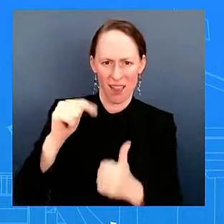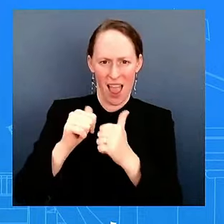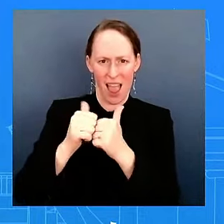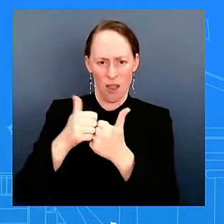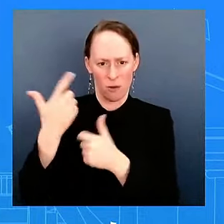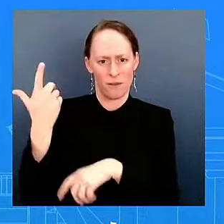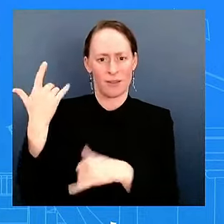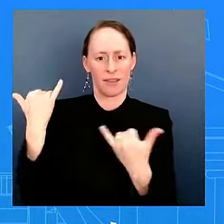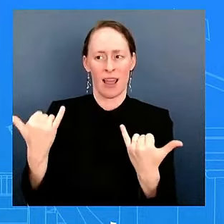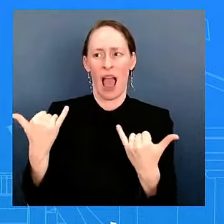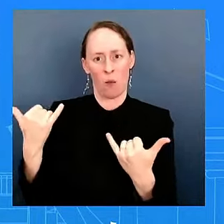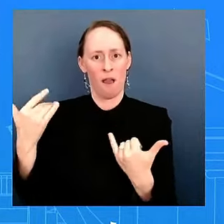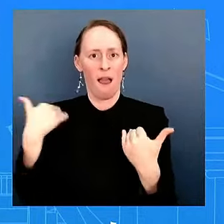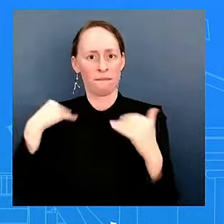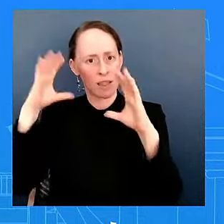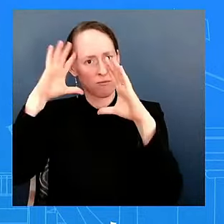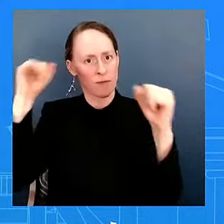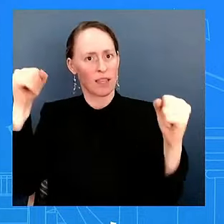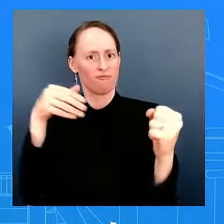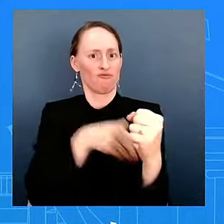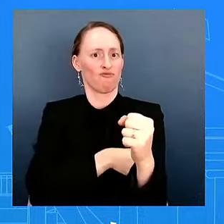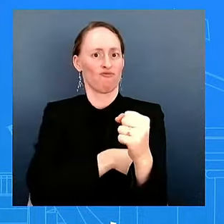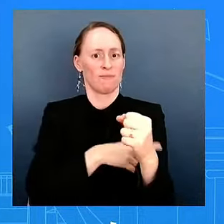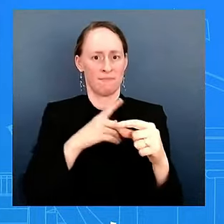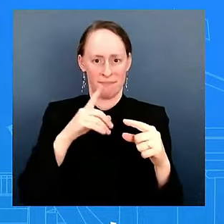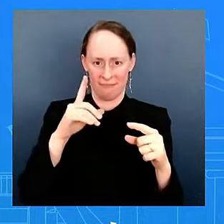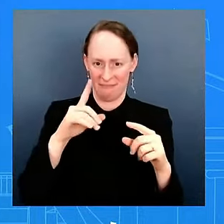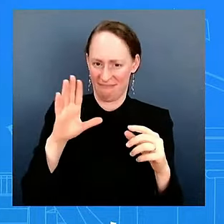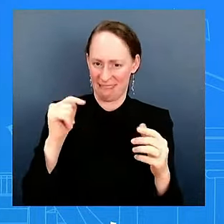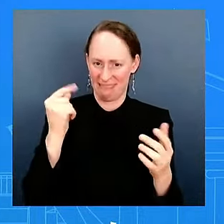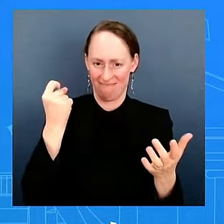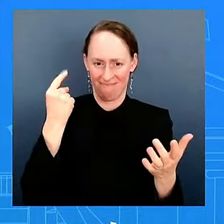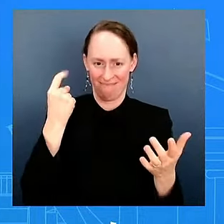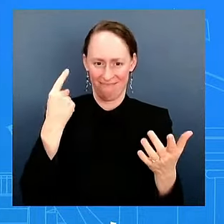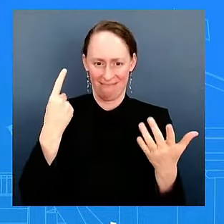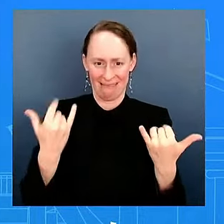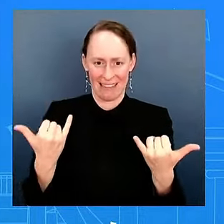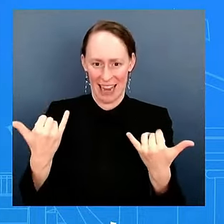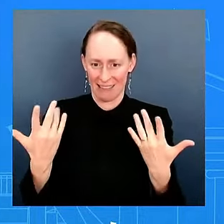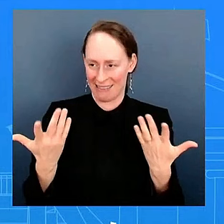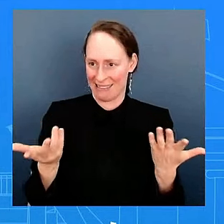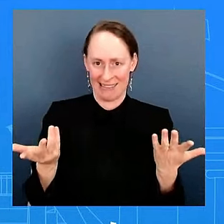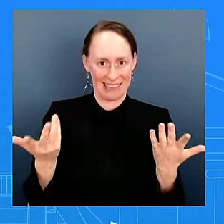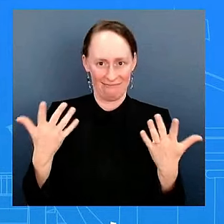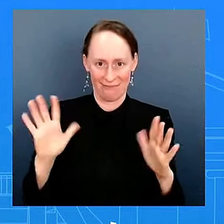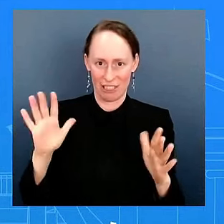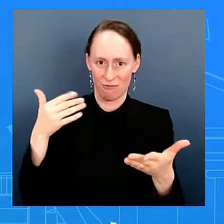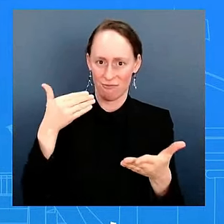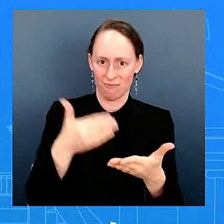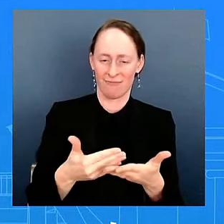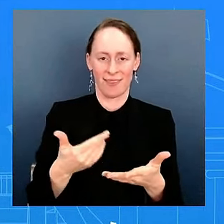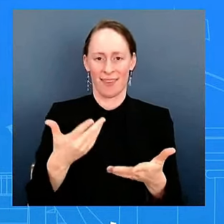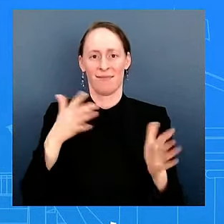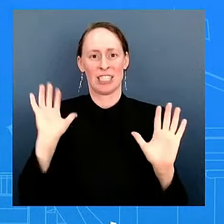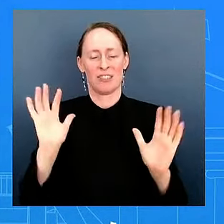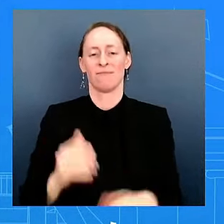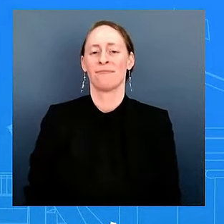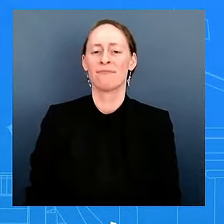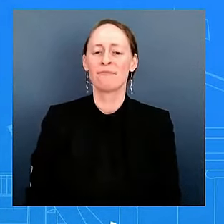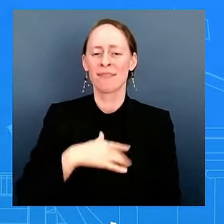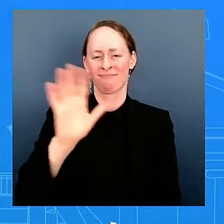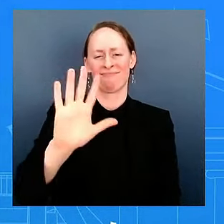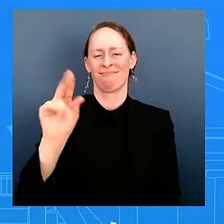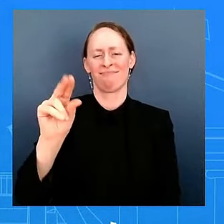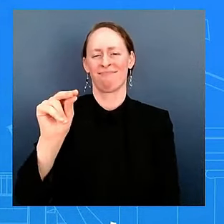anything left on his to-do list? I appreciate the question. I'm not going to get ahead of the President on any potential executive